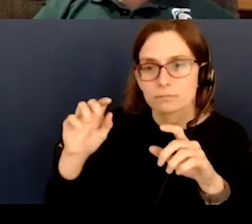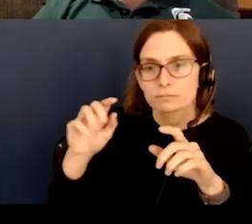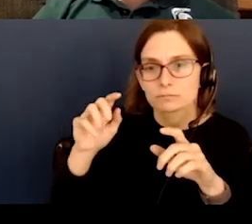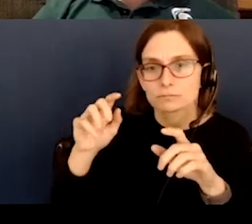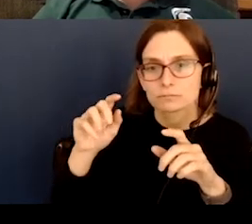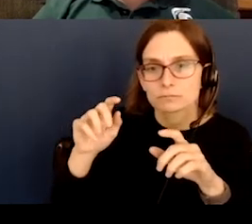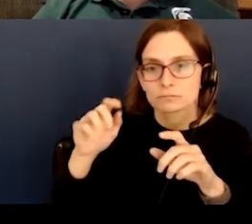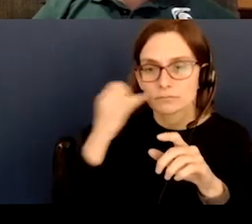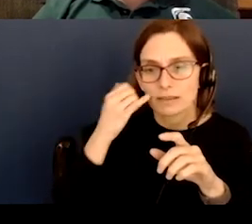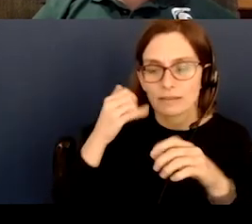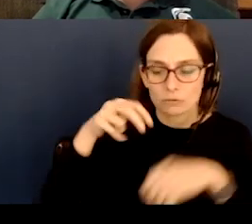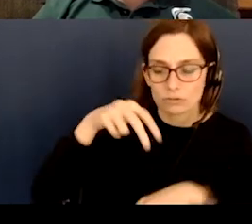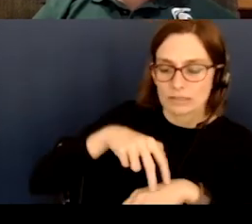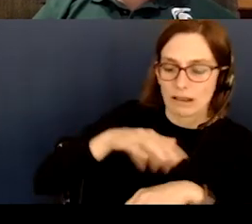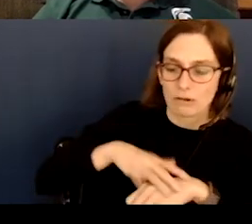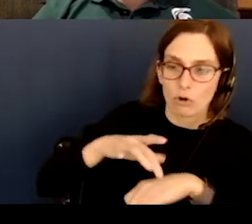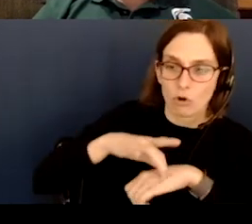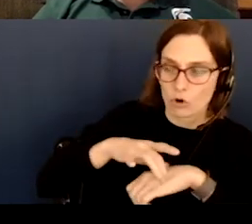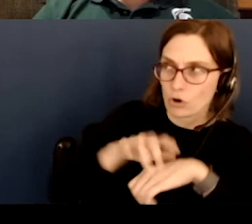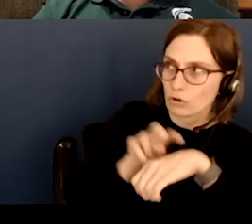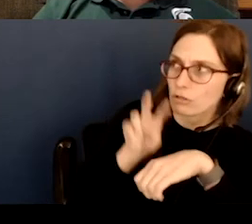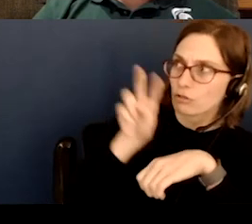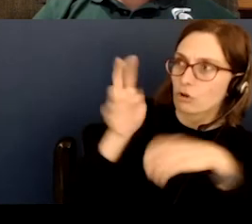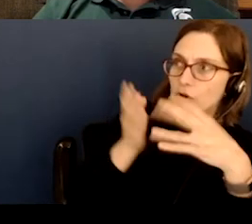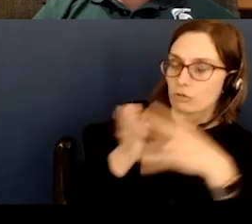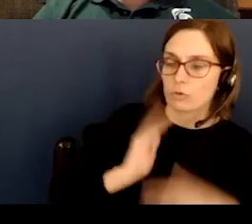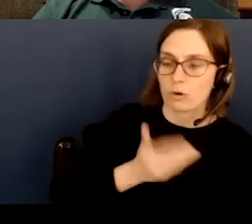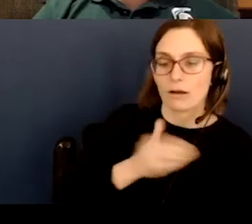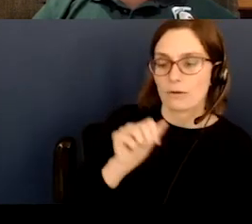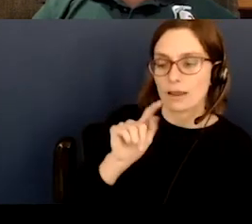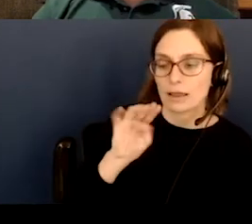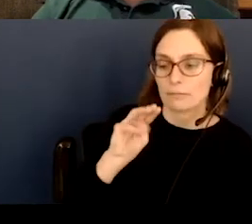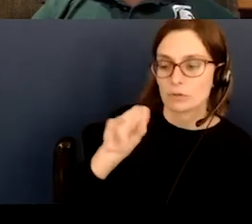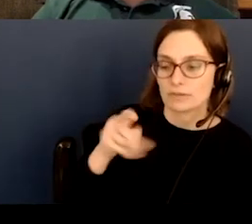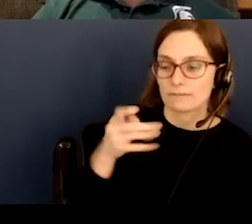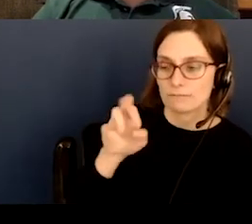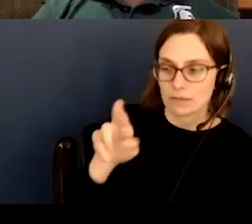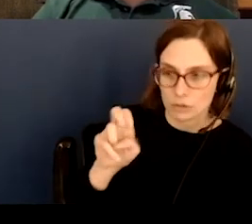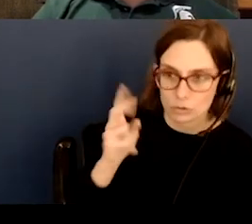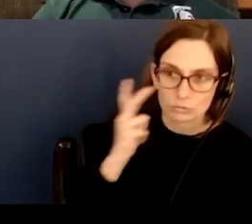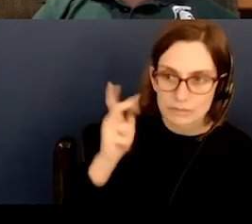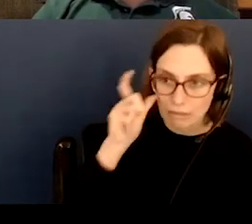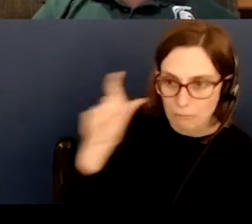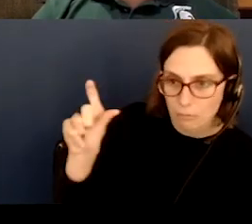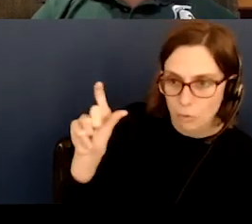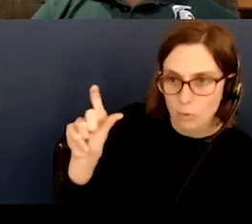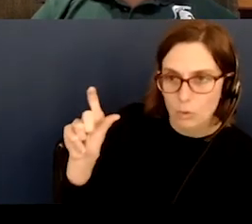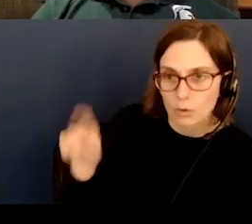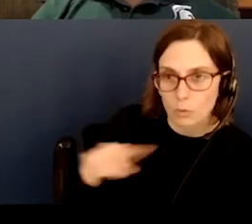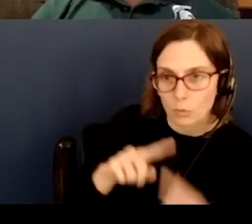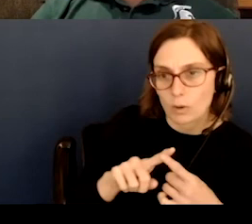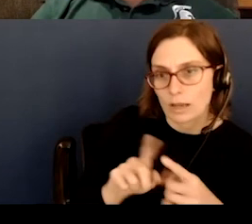and this is the Earth and you're standing on it. You're looking through the Earth's atmosphere always to see it. But when the moon is over here,